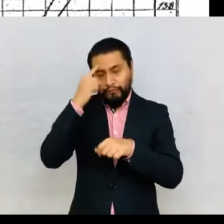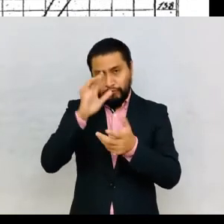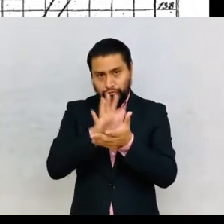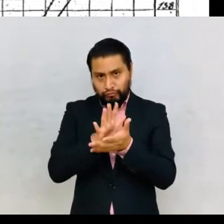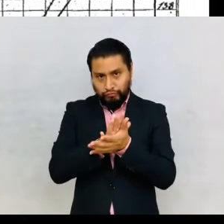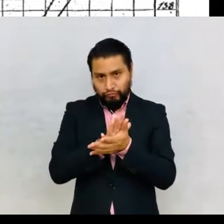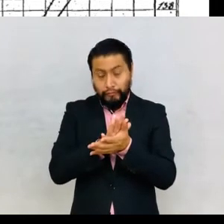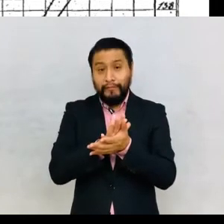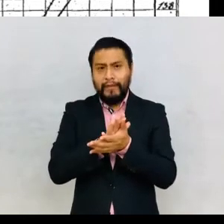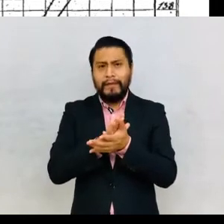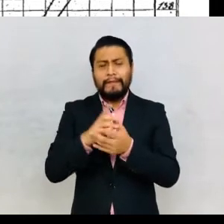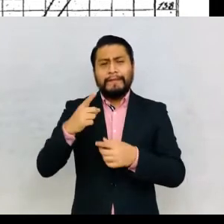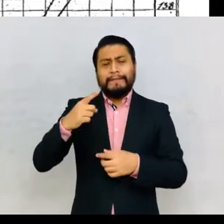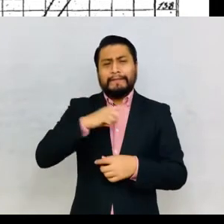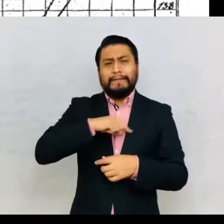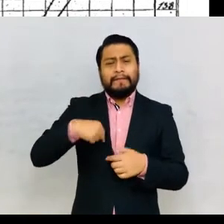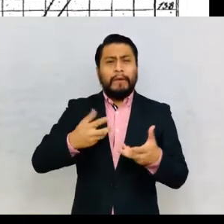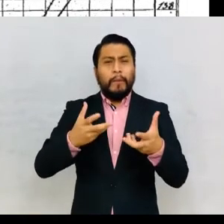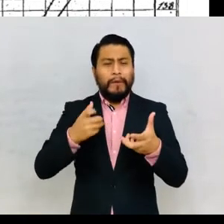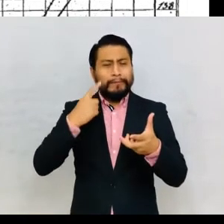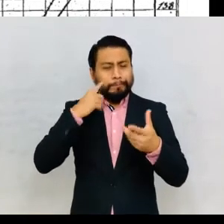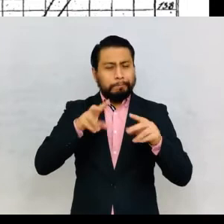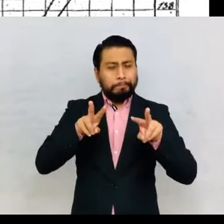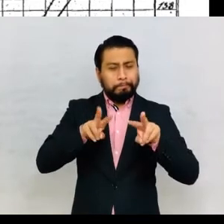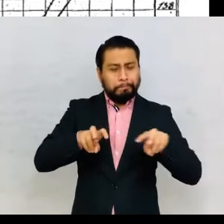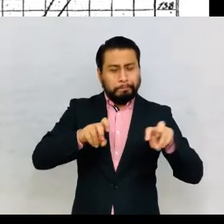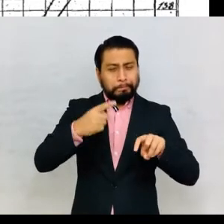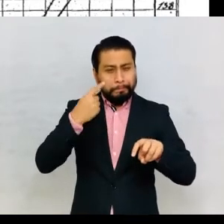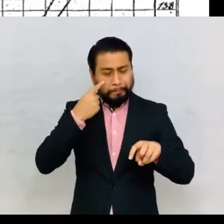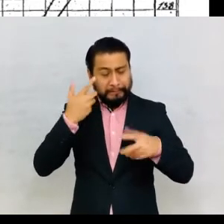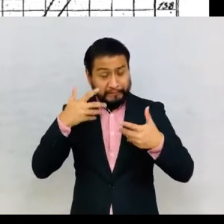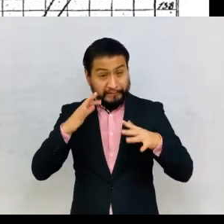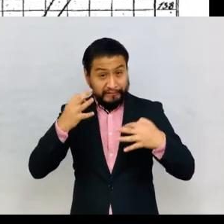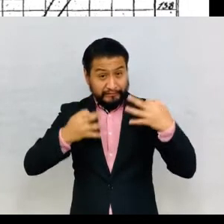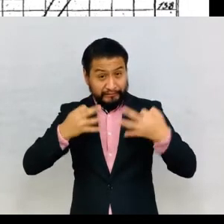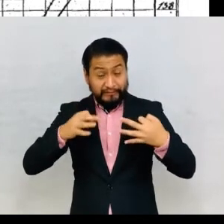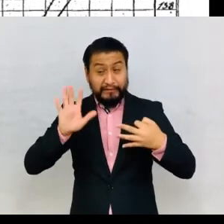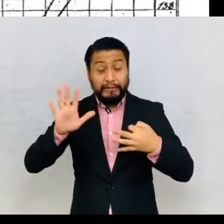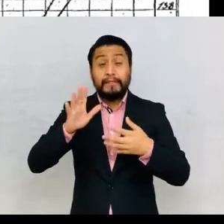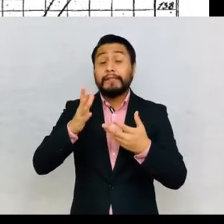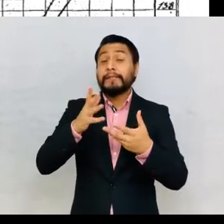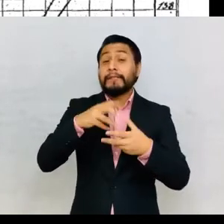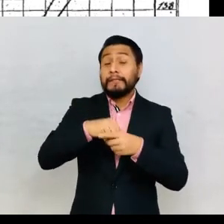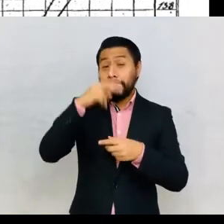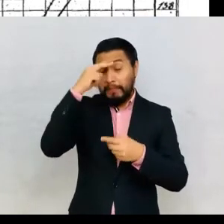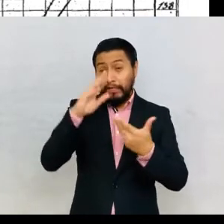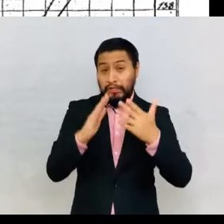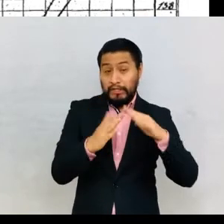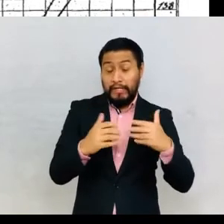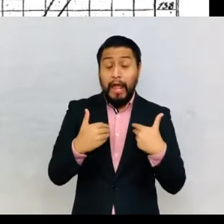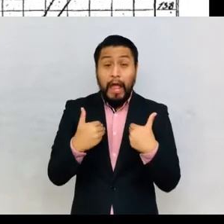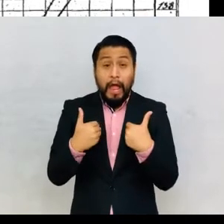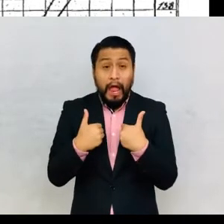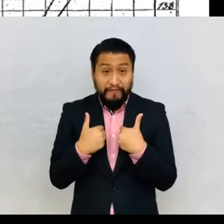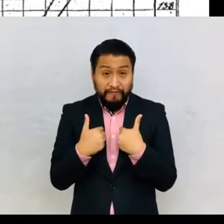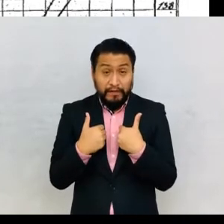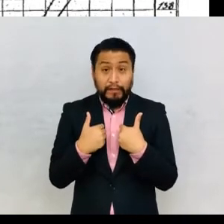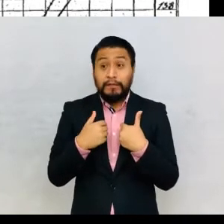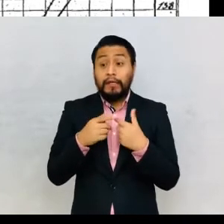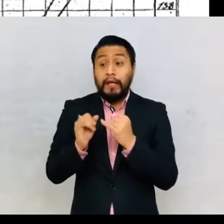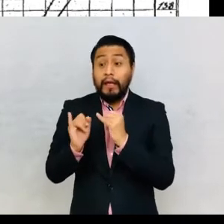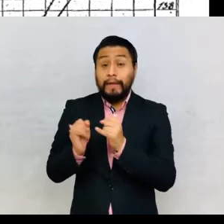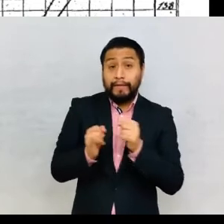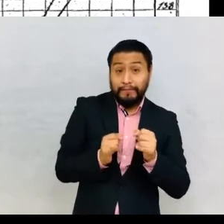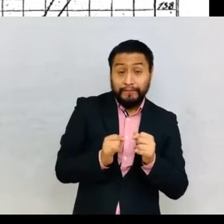we want to explore is that the passage of doctors through the schools of Mexico City, including their production of